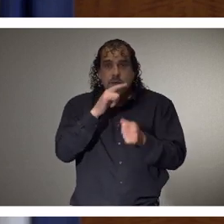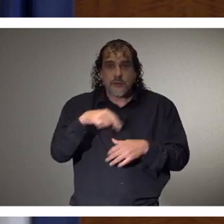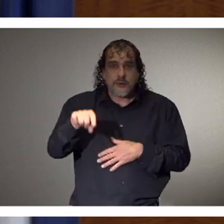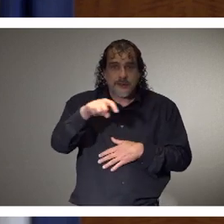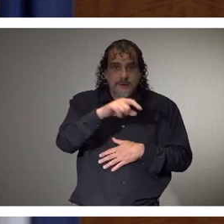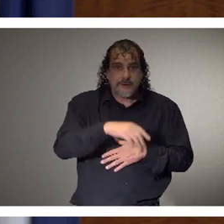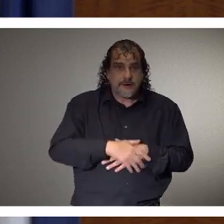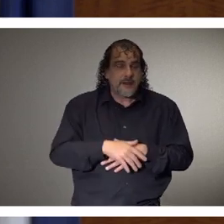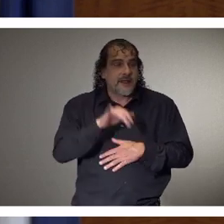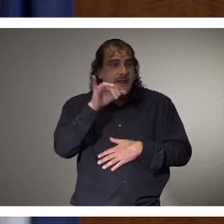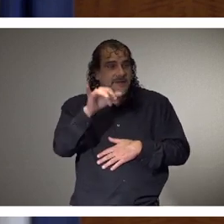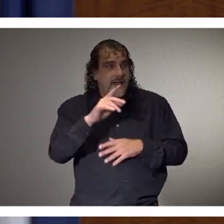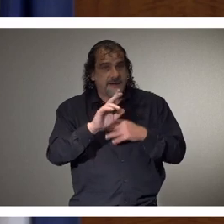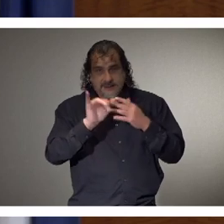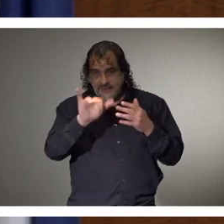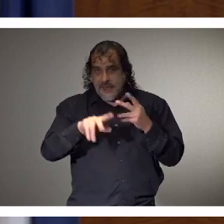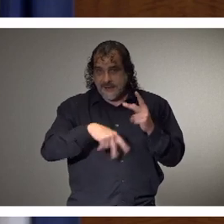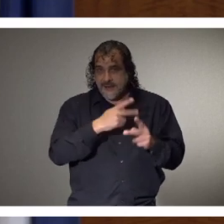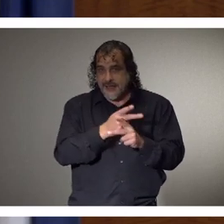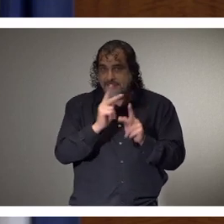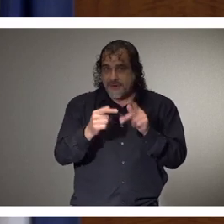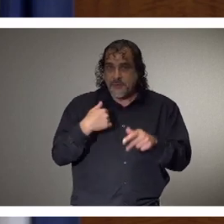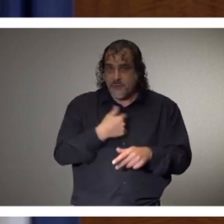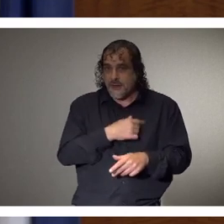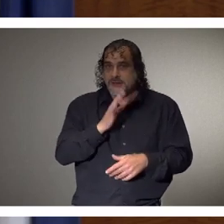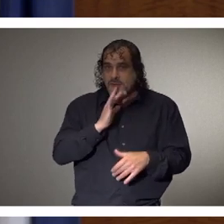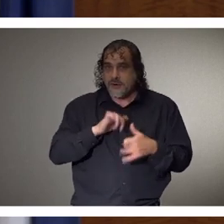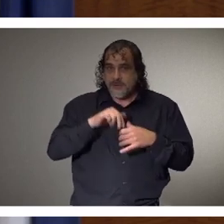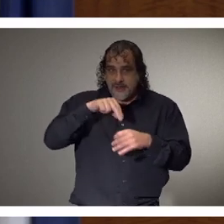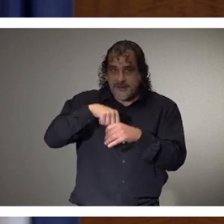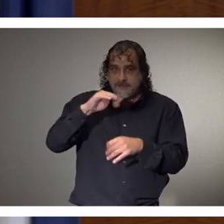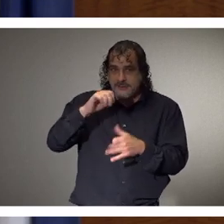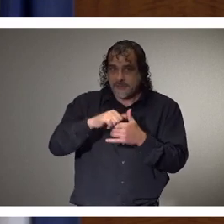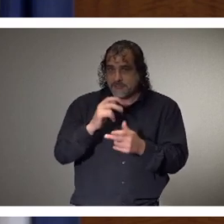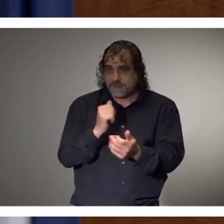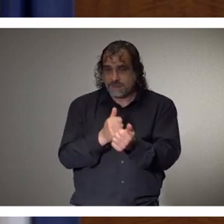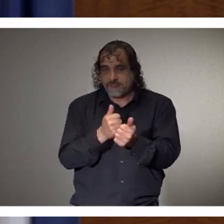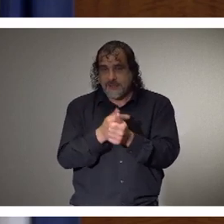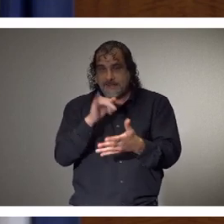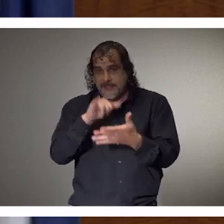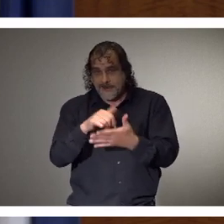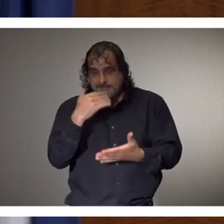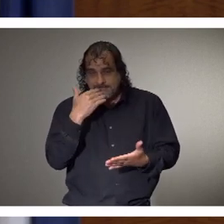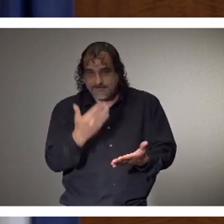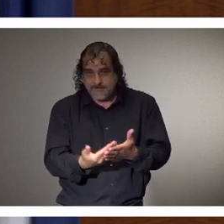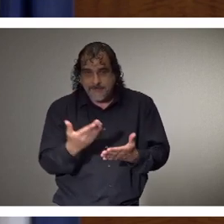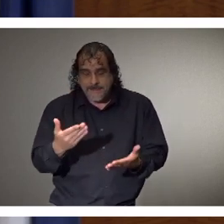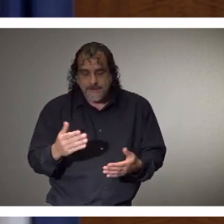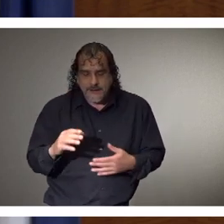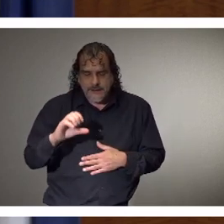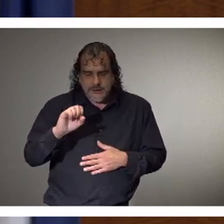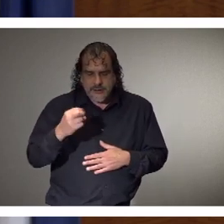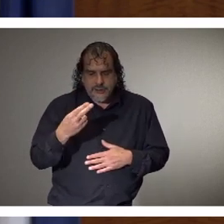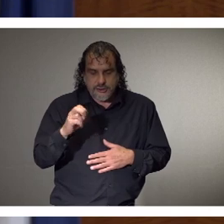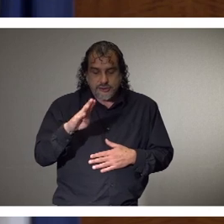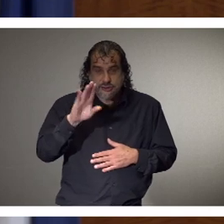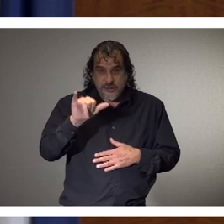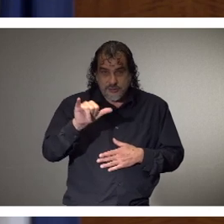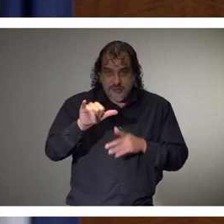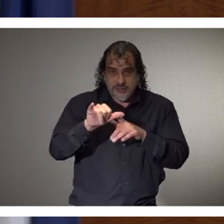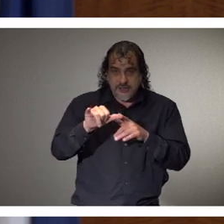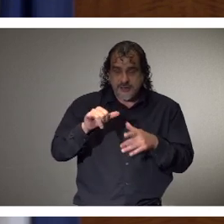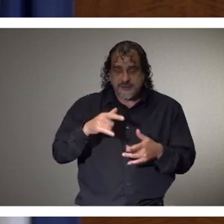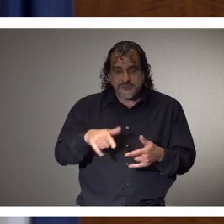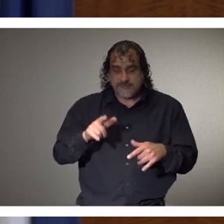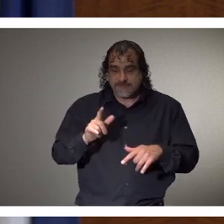need. Alexis, that's that Mississippi spirit that we need to keep up. Thank you for what you're doing. Shelby Clark turns 16, and although she cannot get